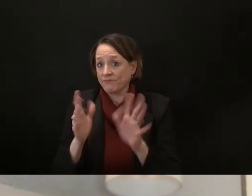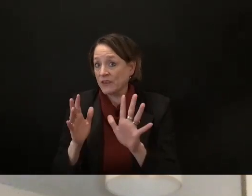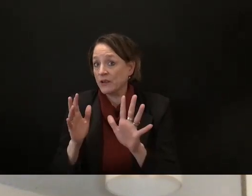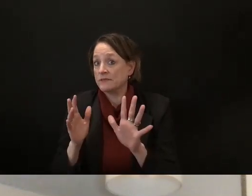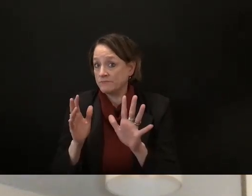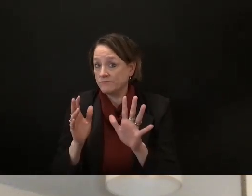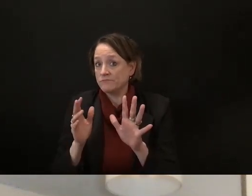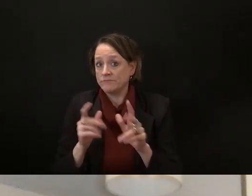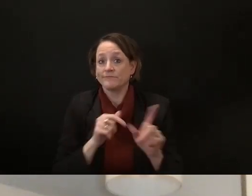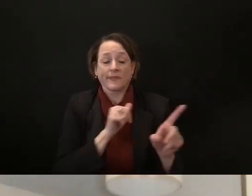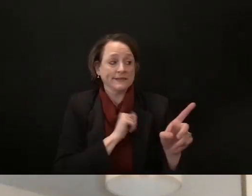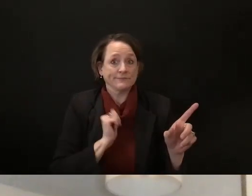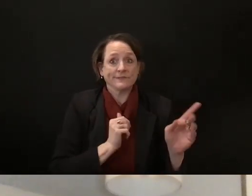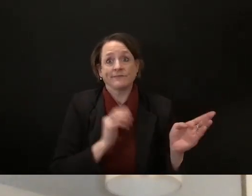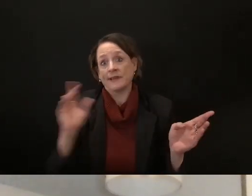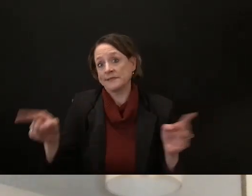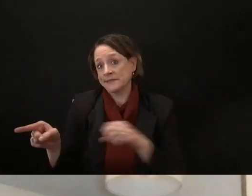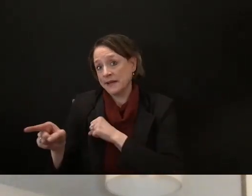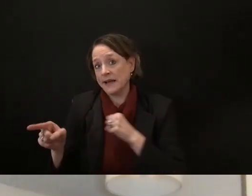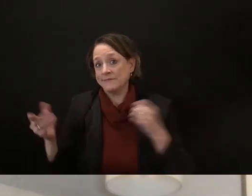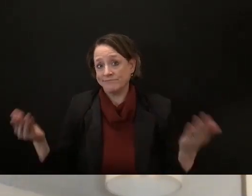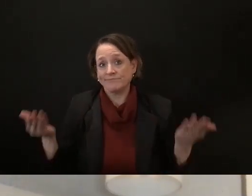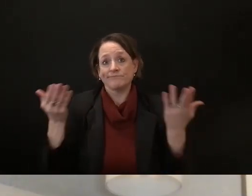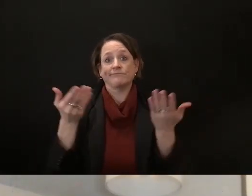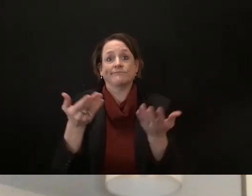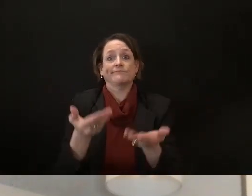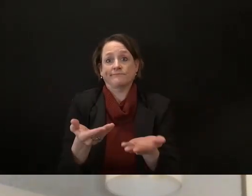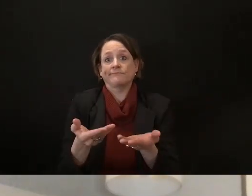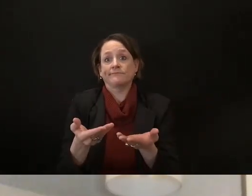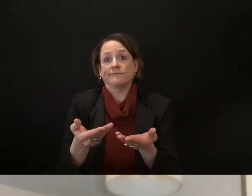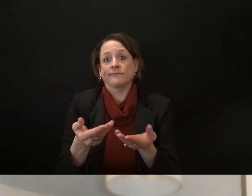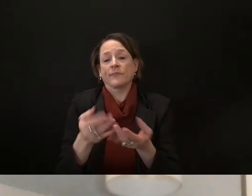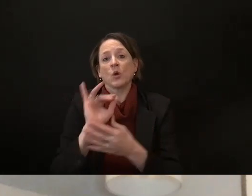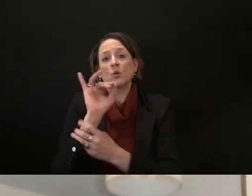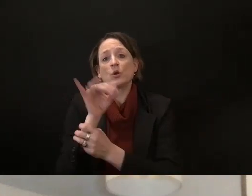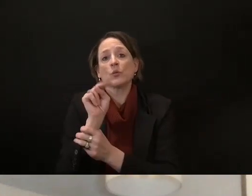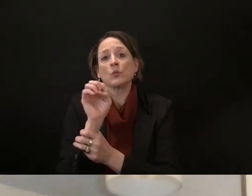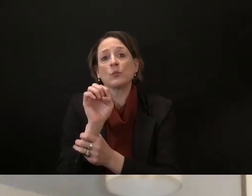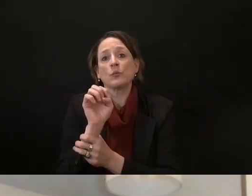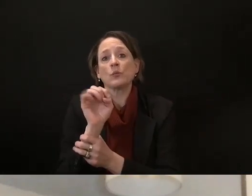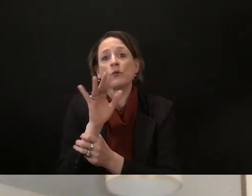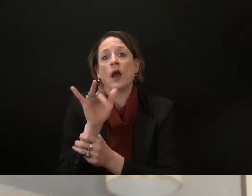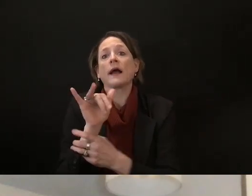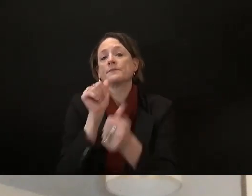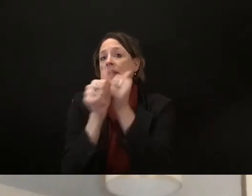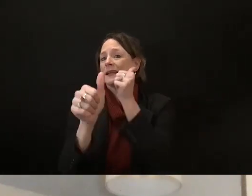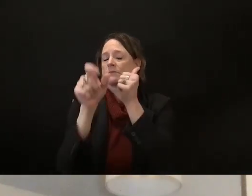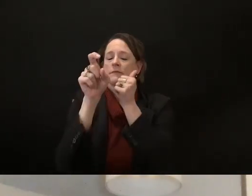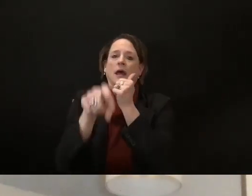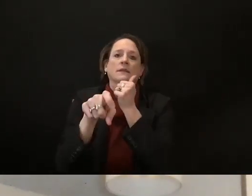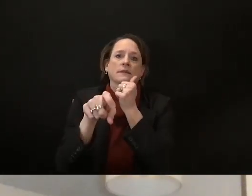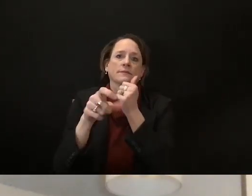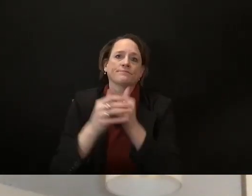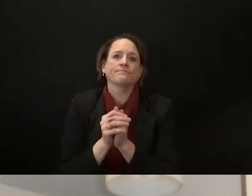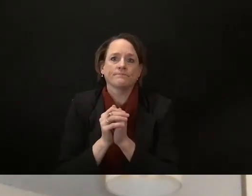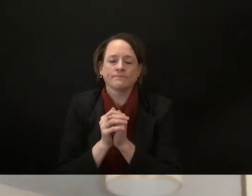uh beginning of july or end of june uh for the next biennium and that's the budget that controls the next the next two years um